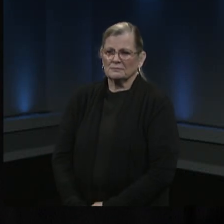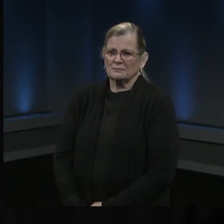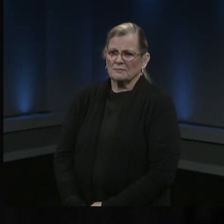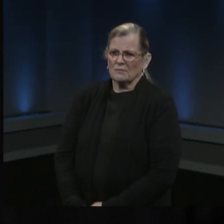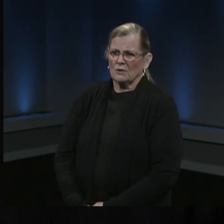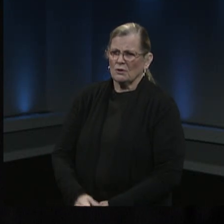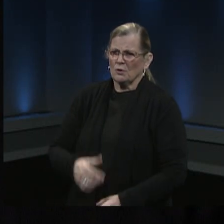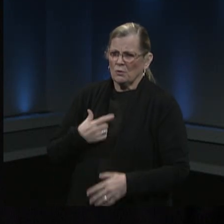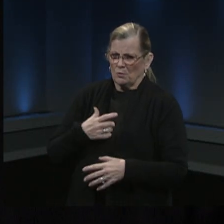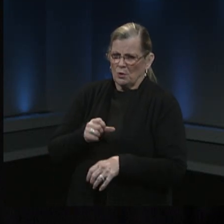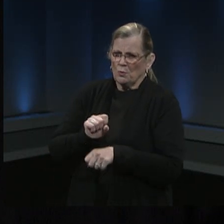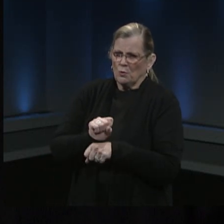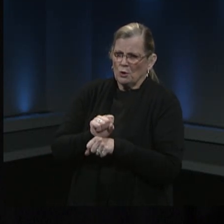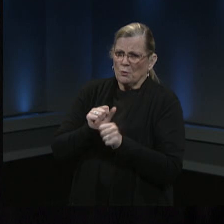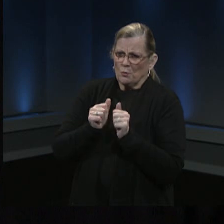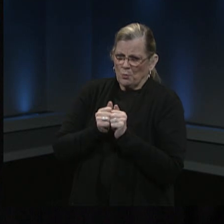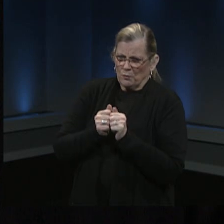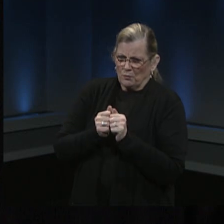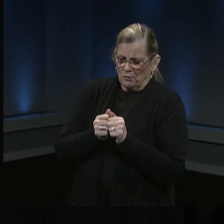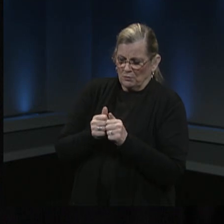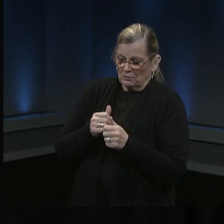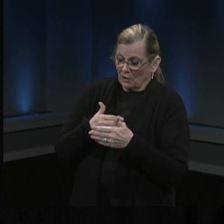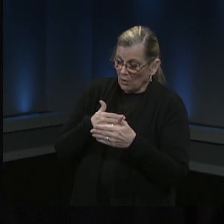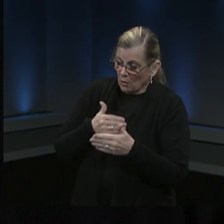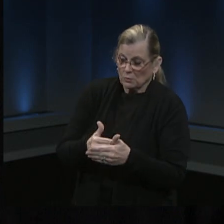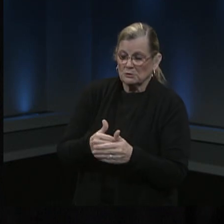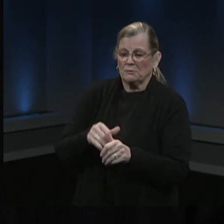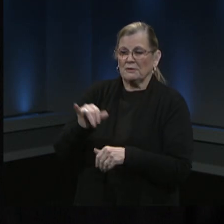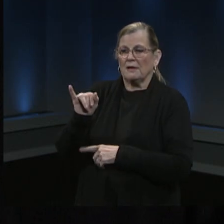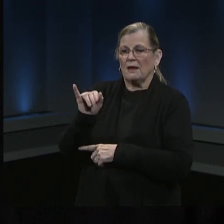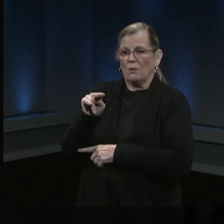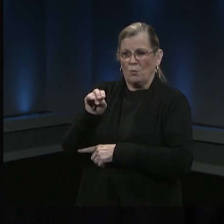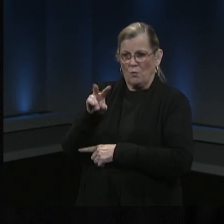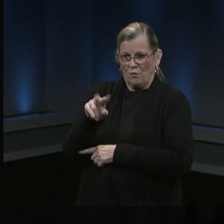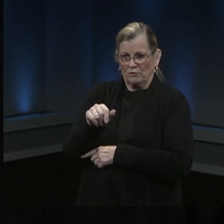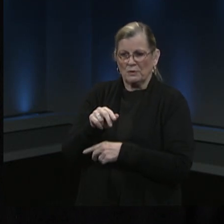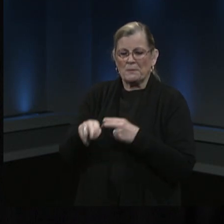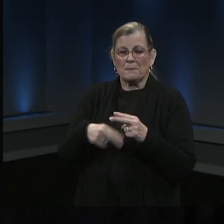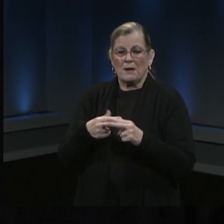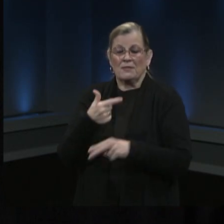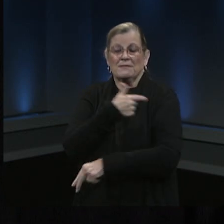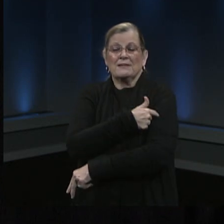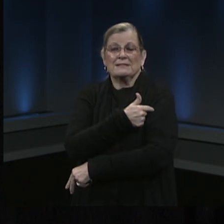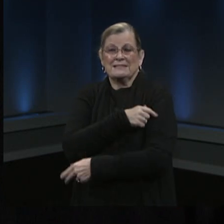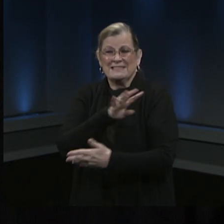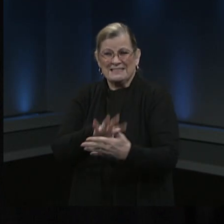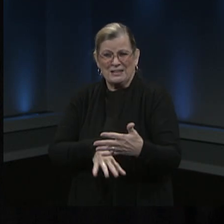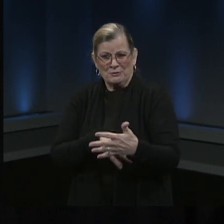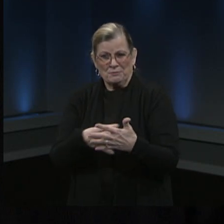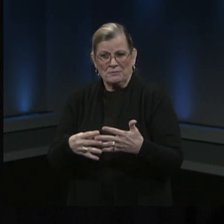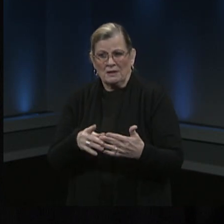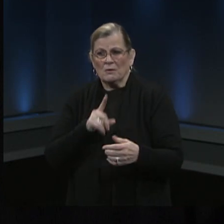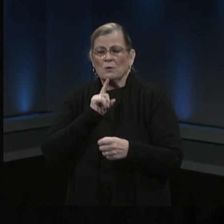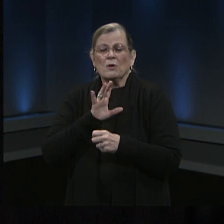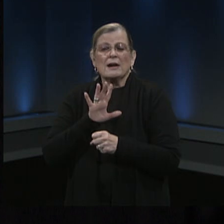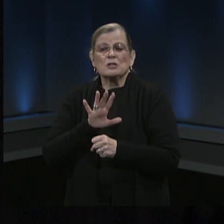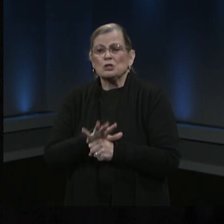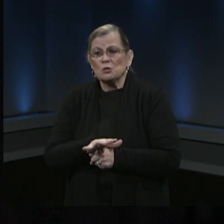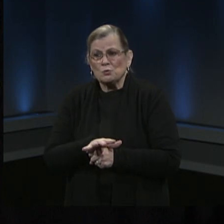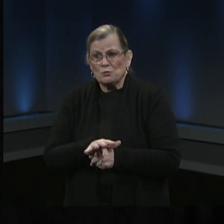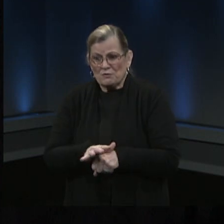ANOVA on the vaccination scheduling. And they've assured us if there are leftover appointments and availability,